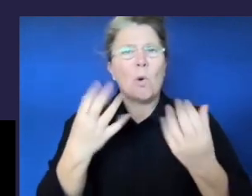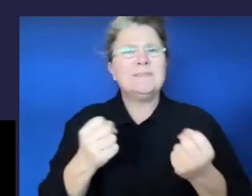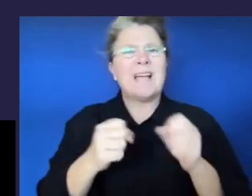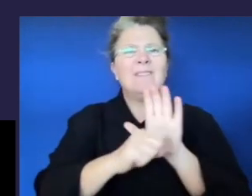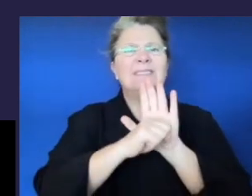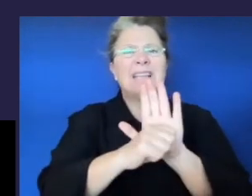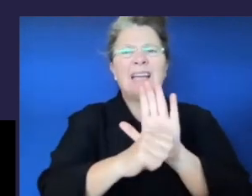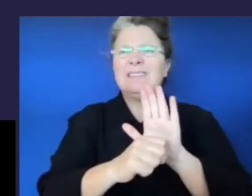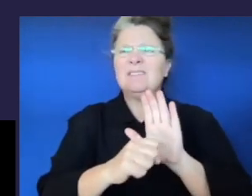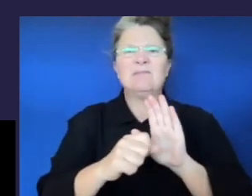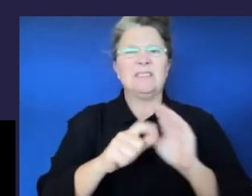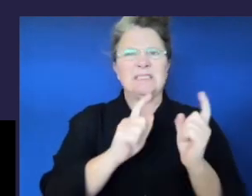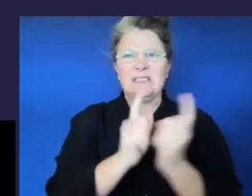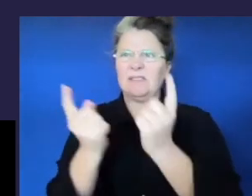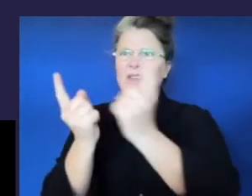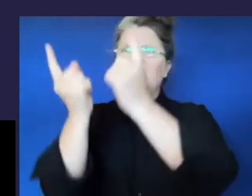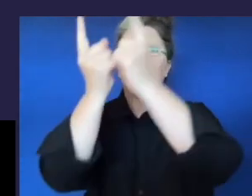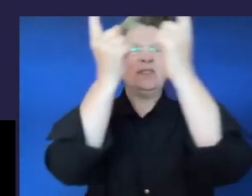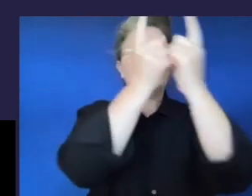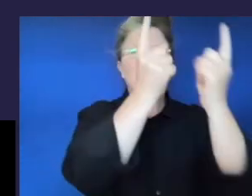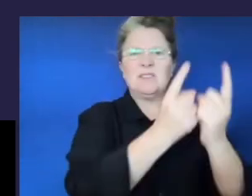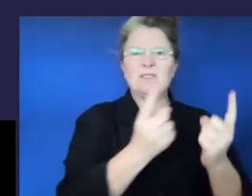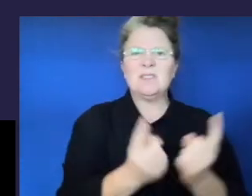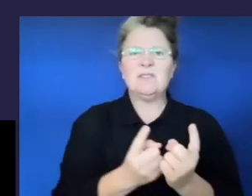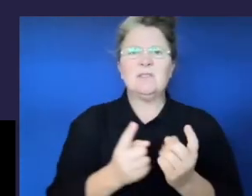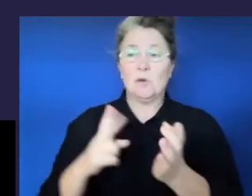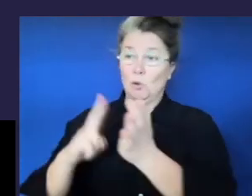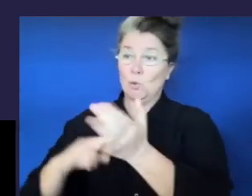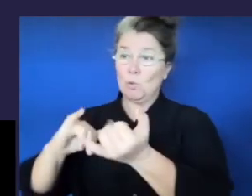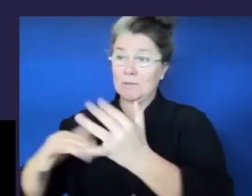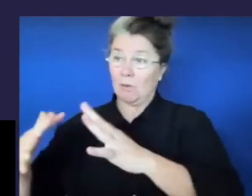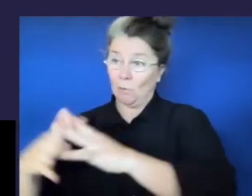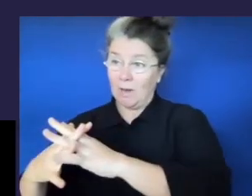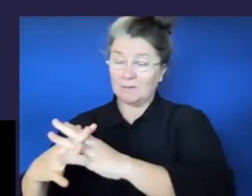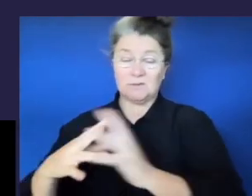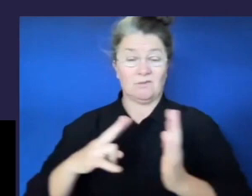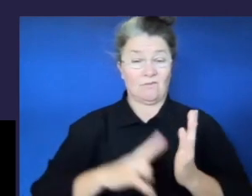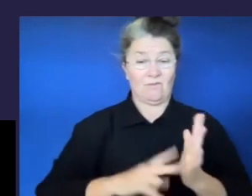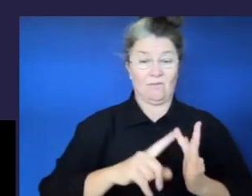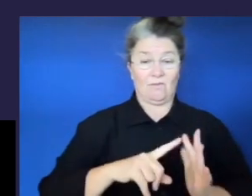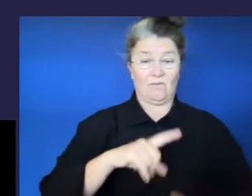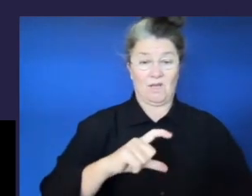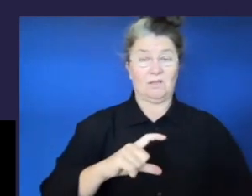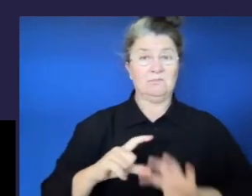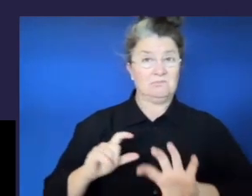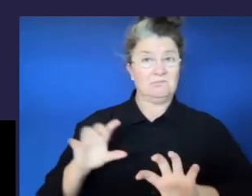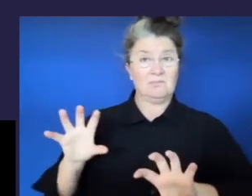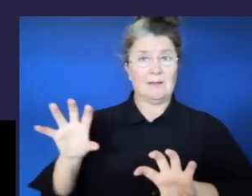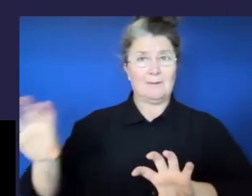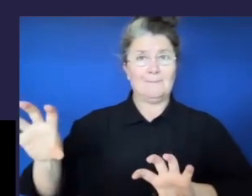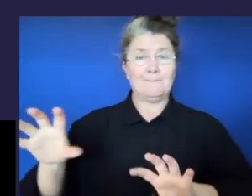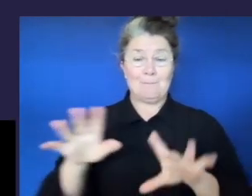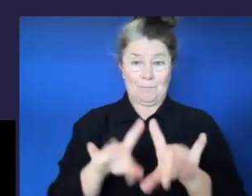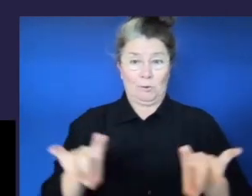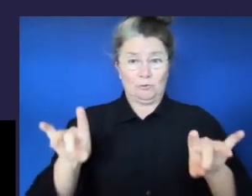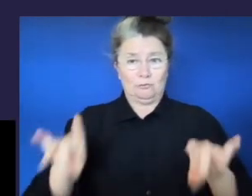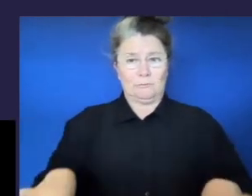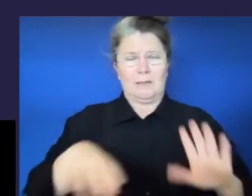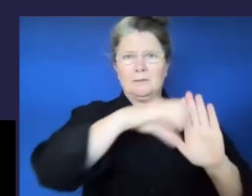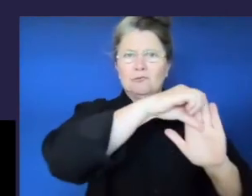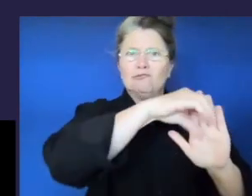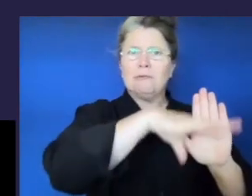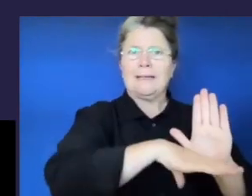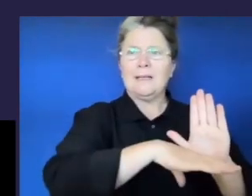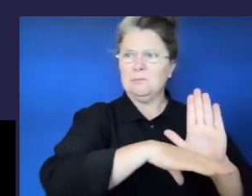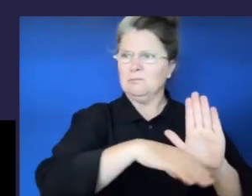New South Wales and Victoria. The Australian curriculum is intended to be a world class national curriculum centered on quality